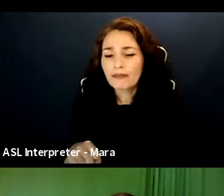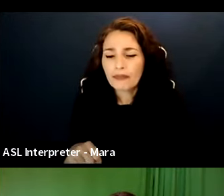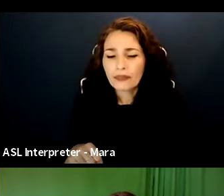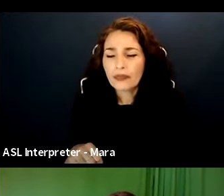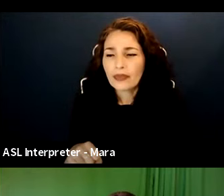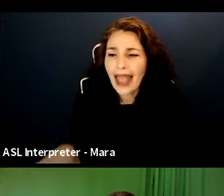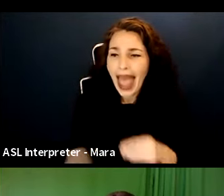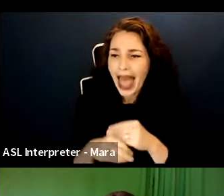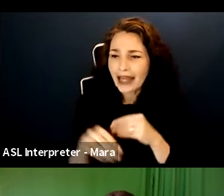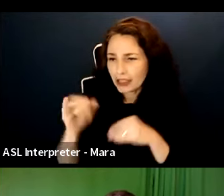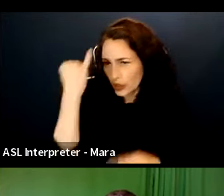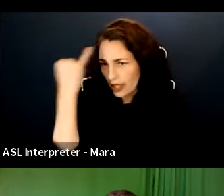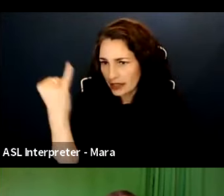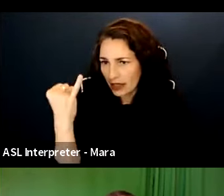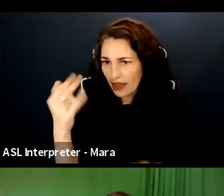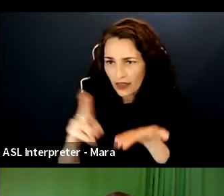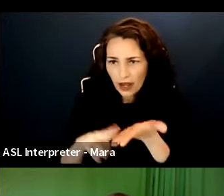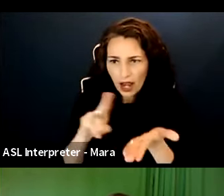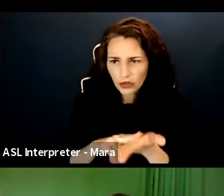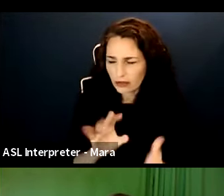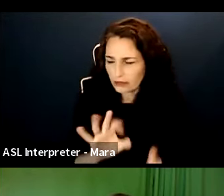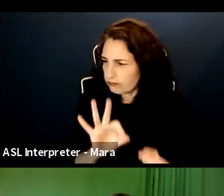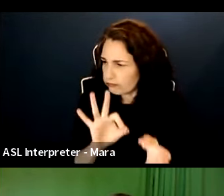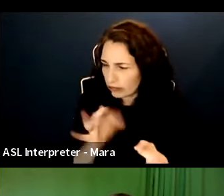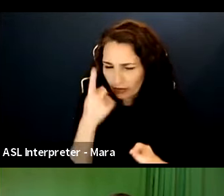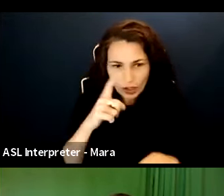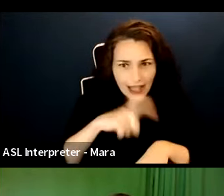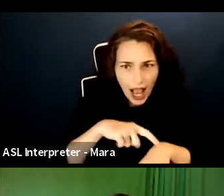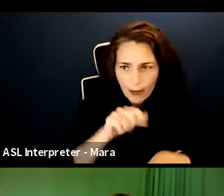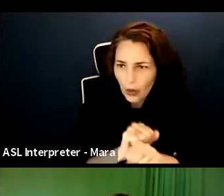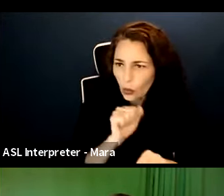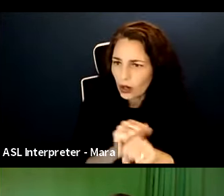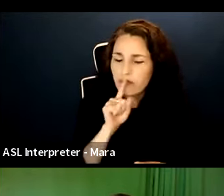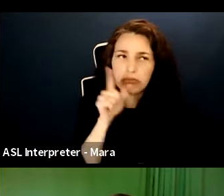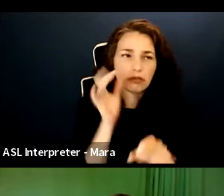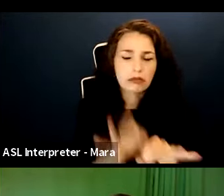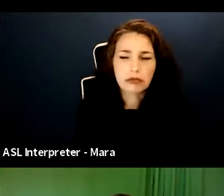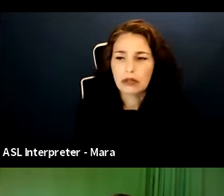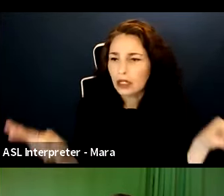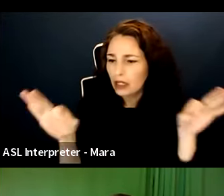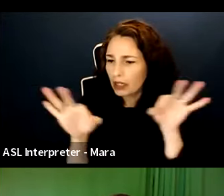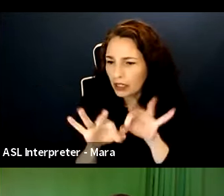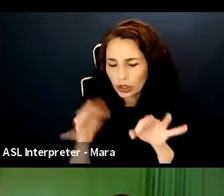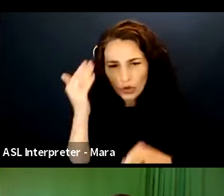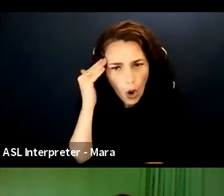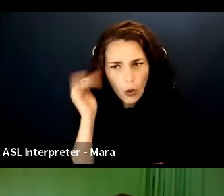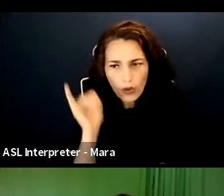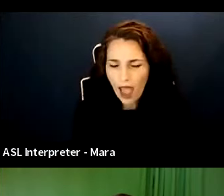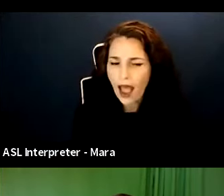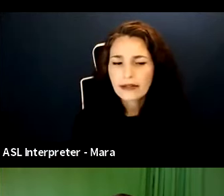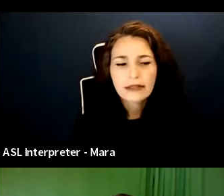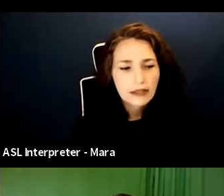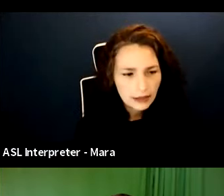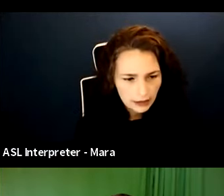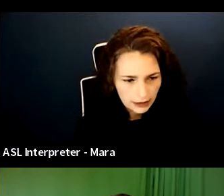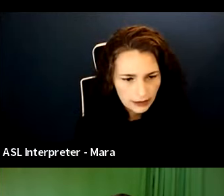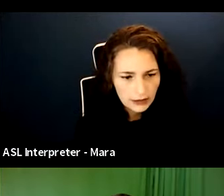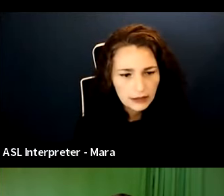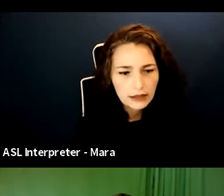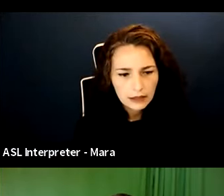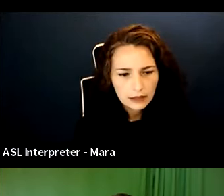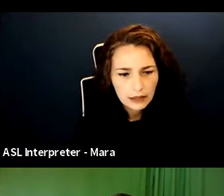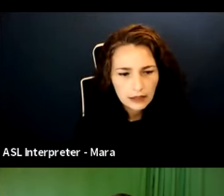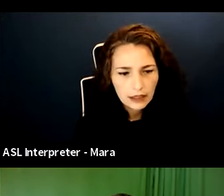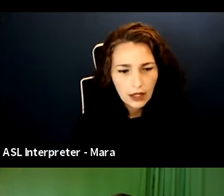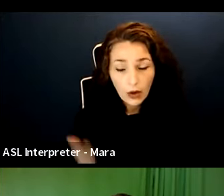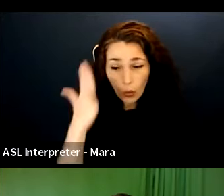being excellent for timely work is paramount, especially with so much going on in the world today. This contract provides a creator of the